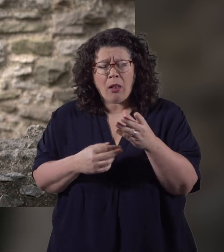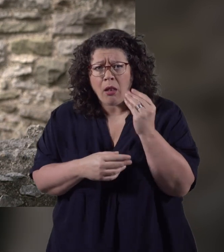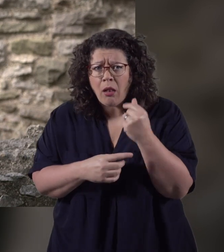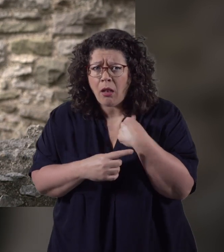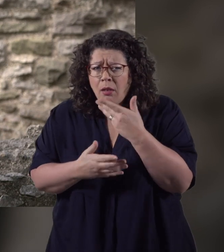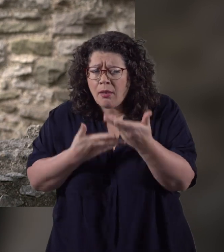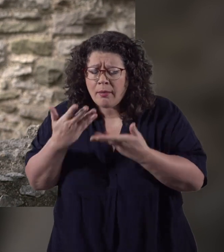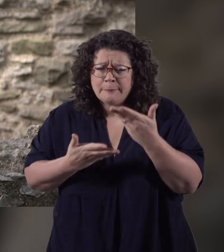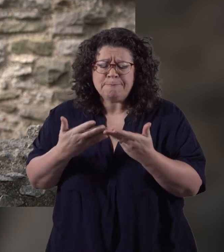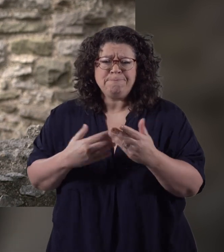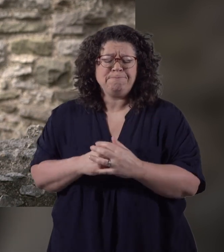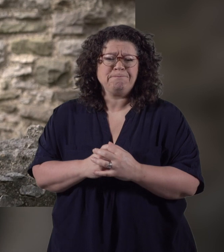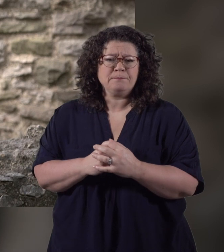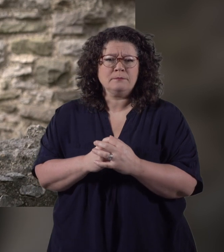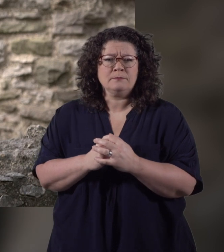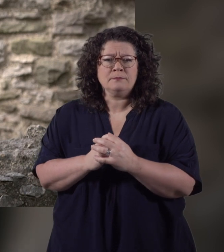you'll hear me out.